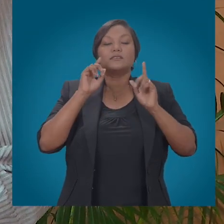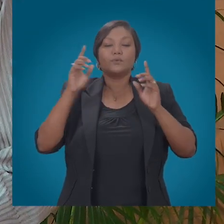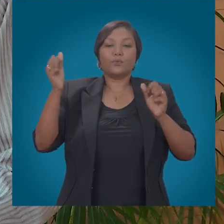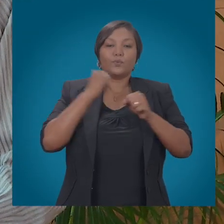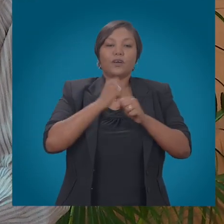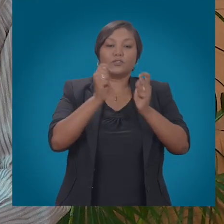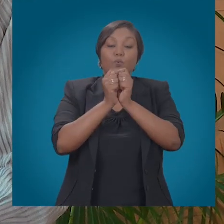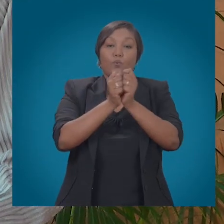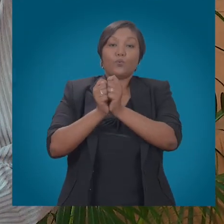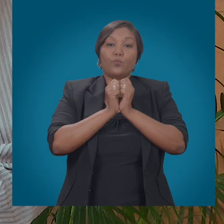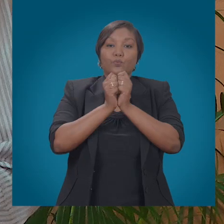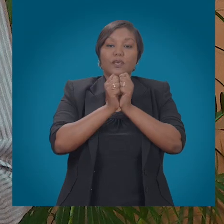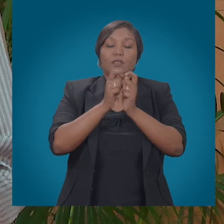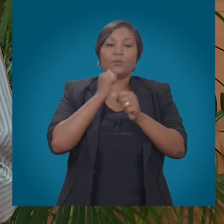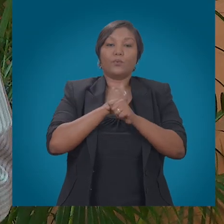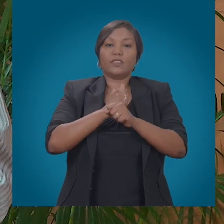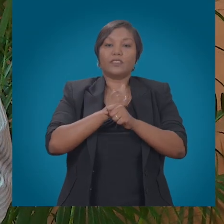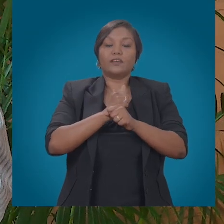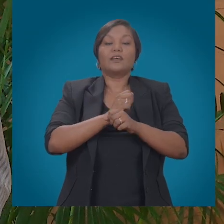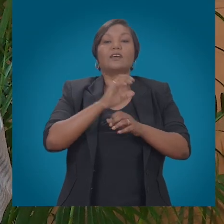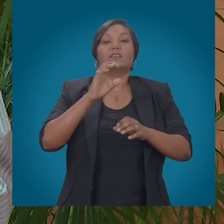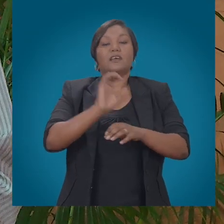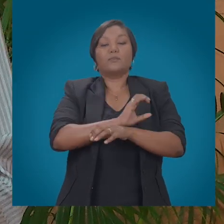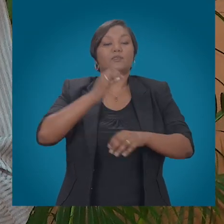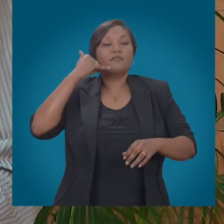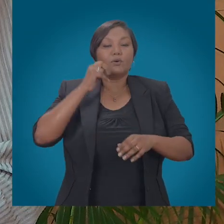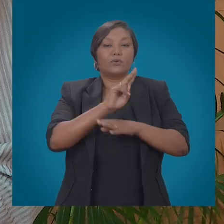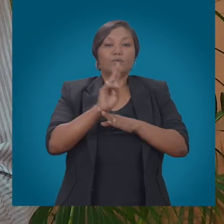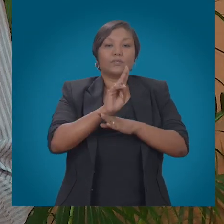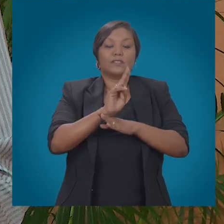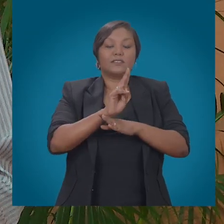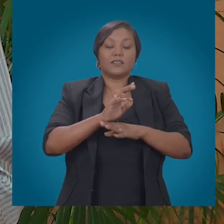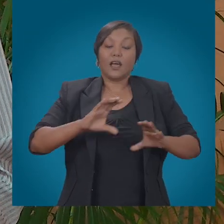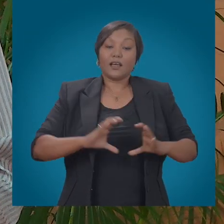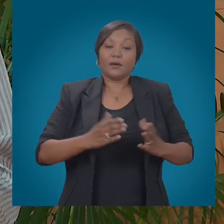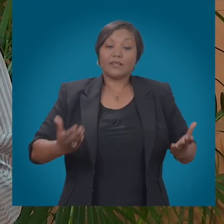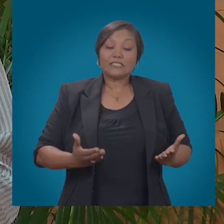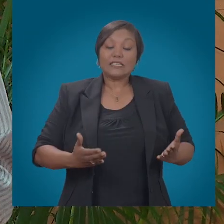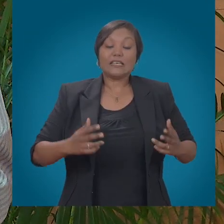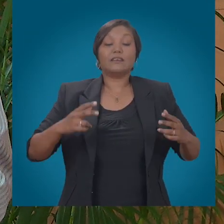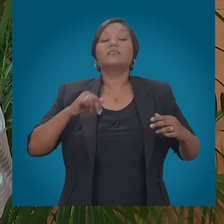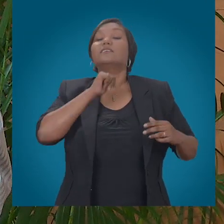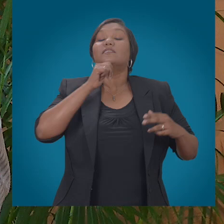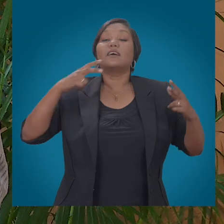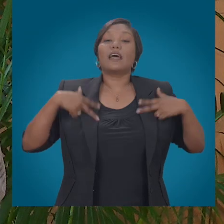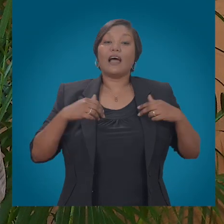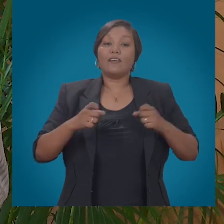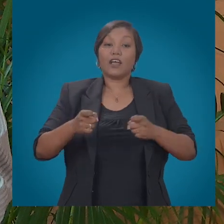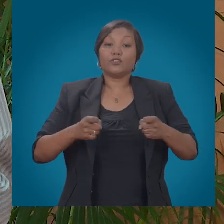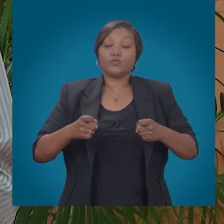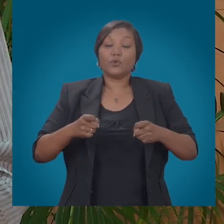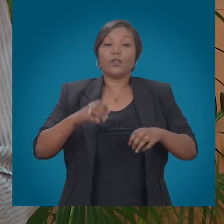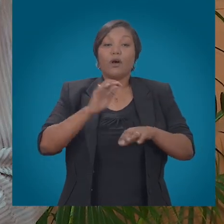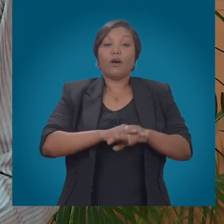operator or internet service provider remain effectively outside of this transaction and therefore